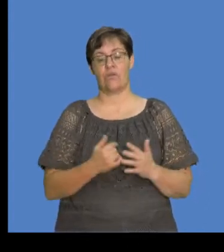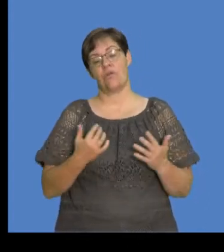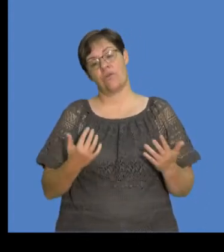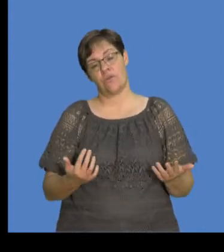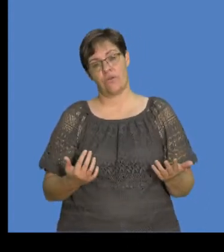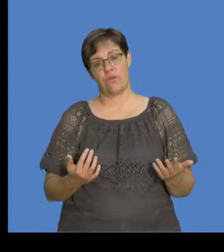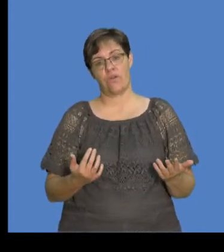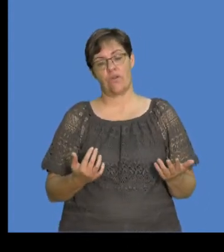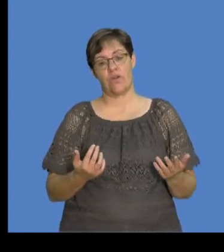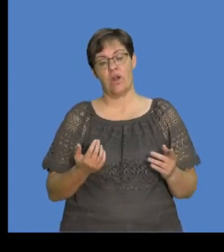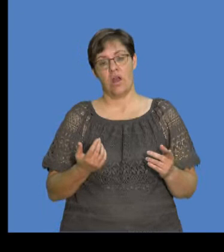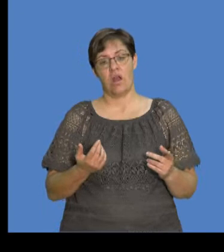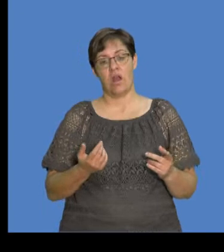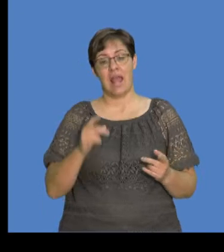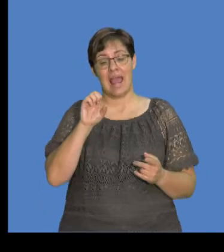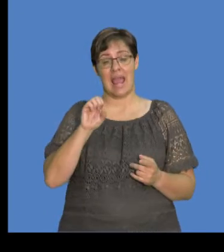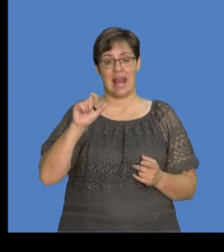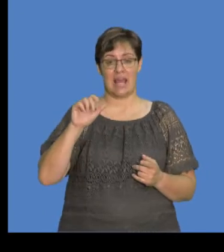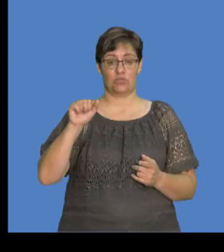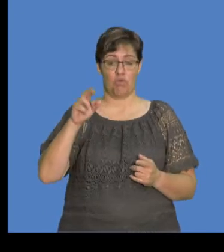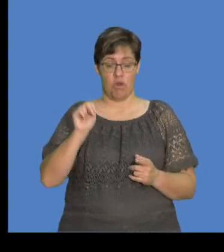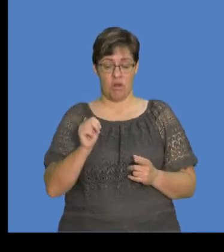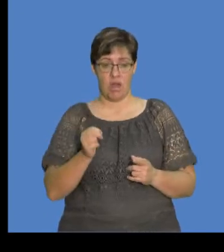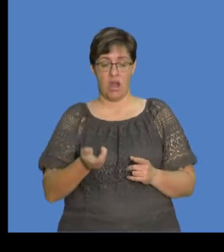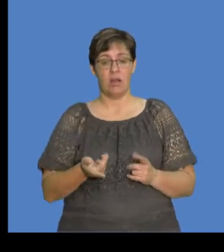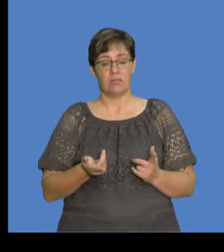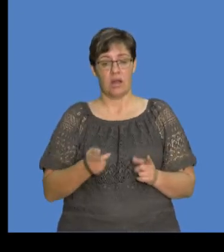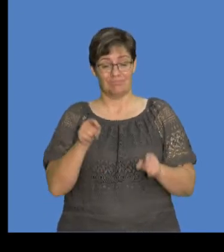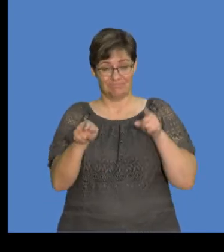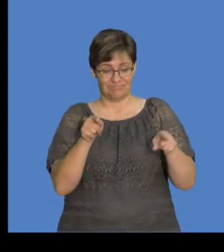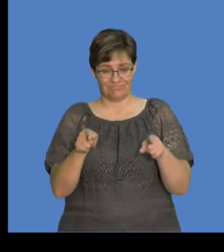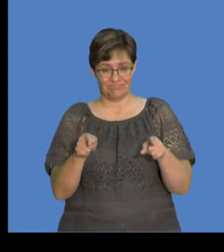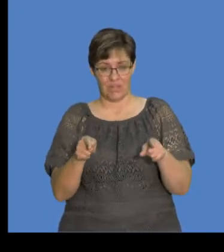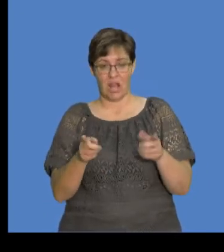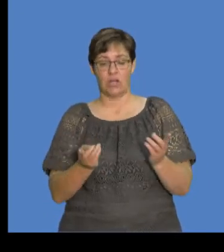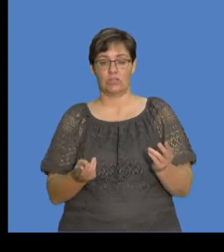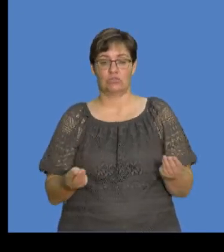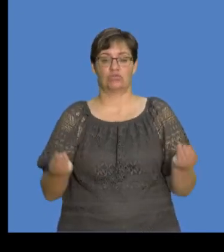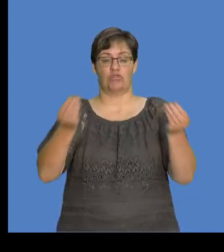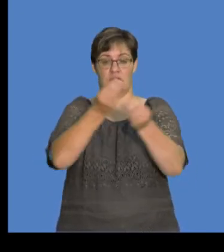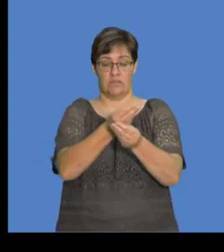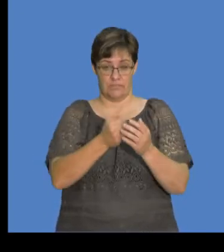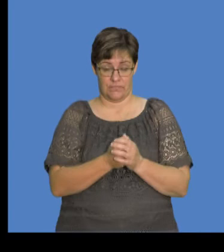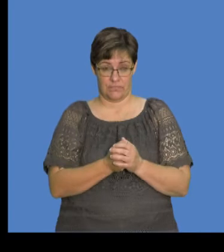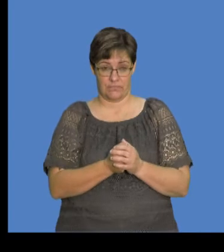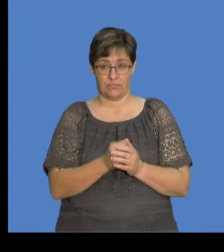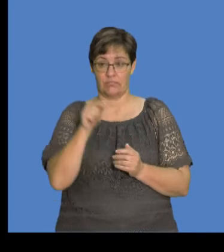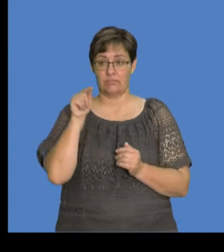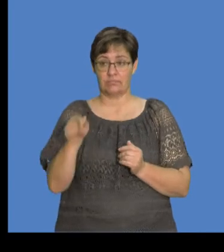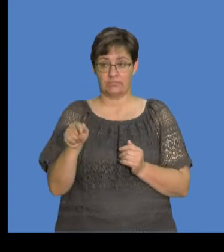Now, there is a transfer of electrons between these two. Now, these electrons